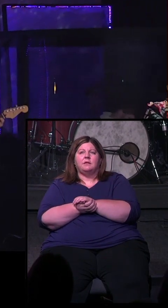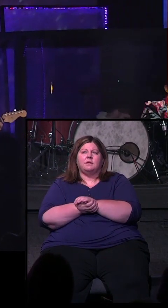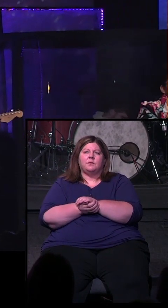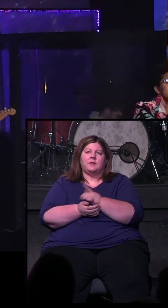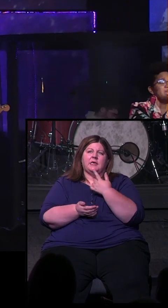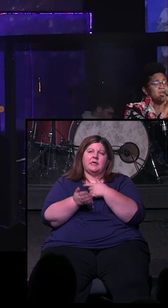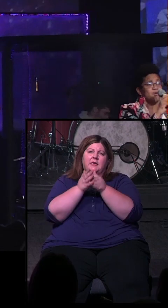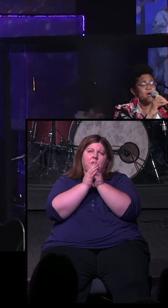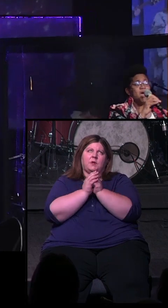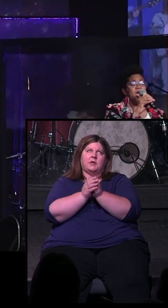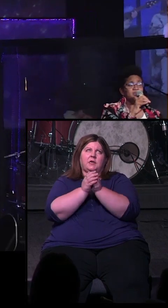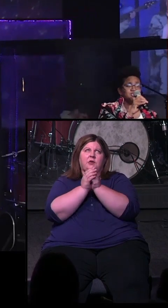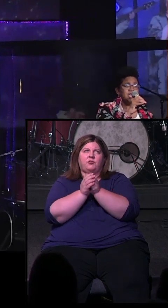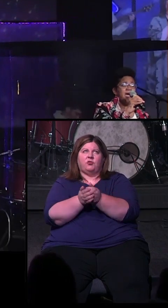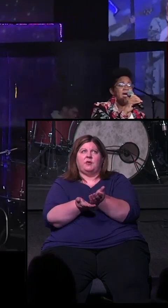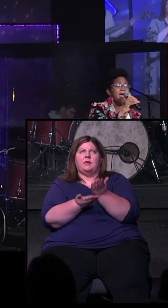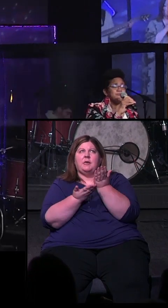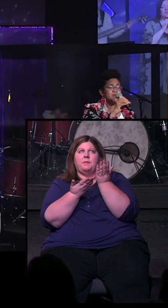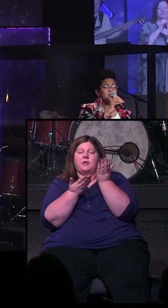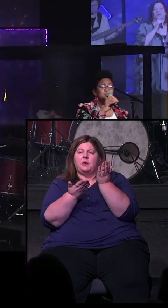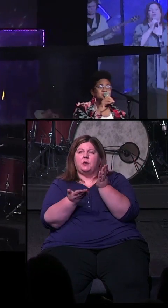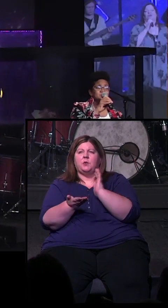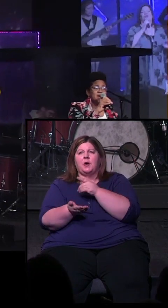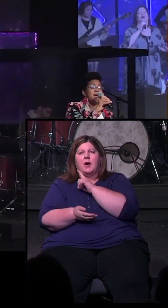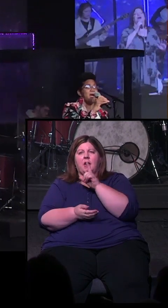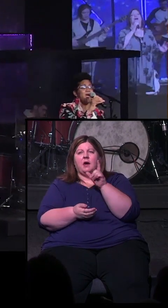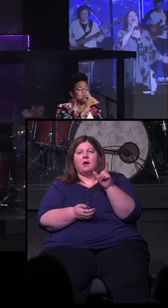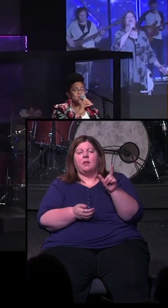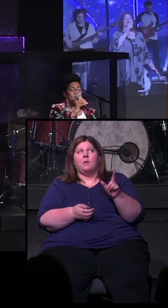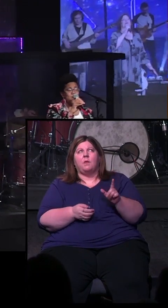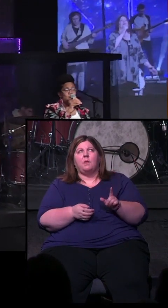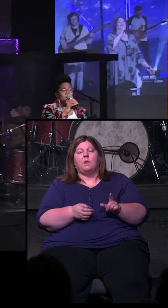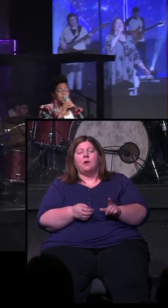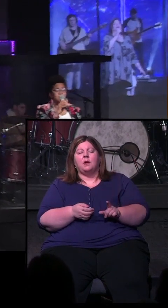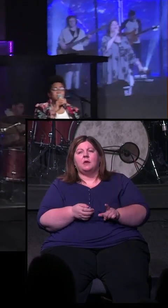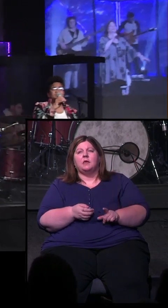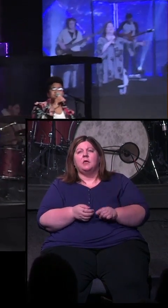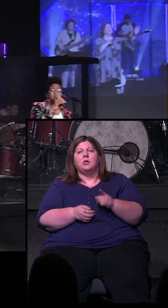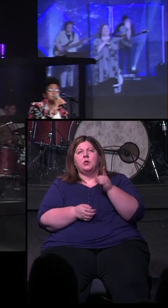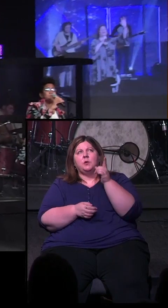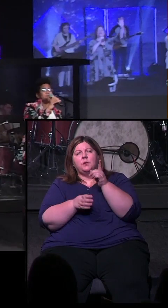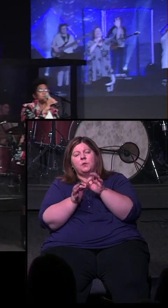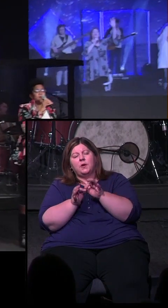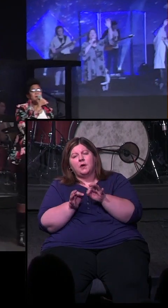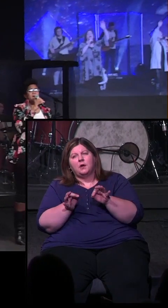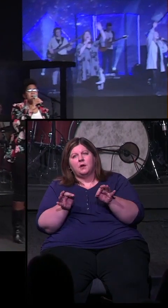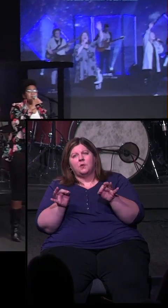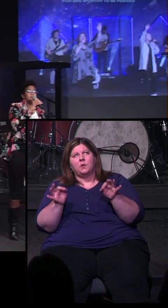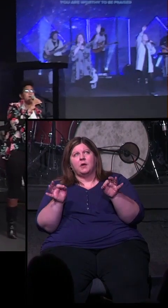We worship you, our Lord. You are worthy. You